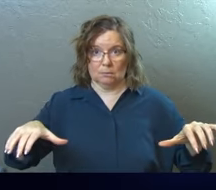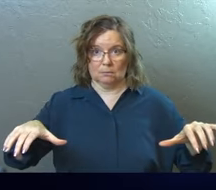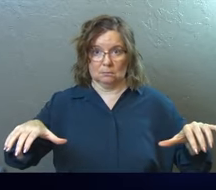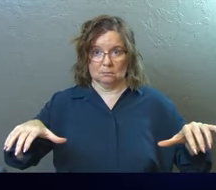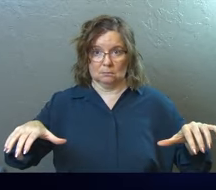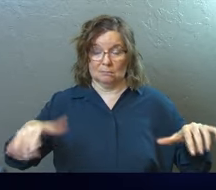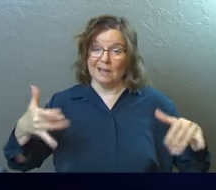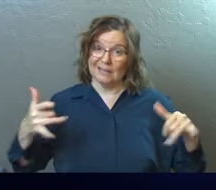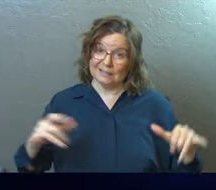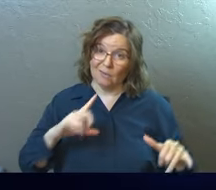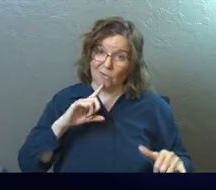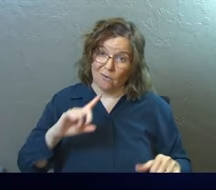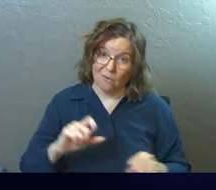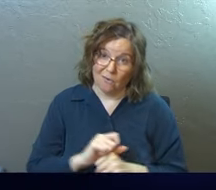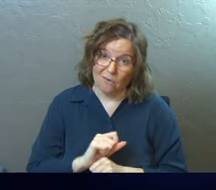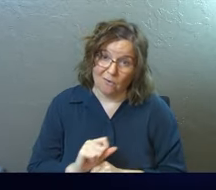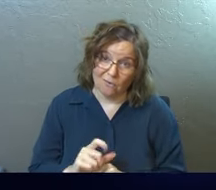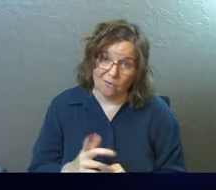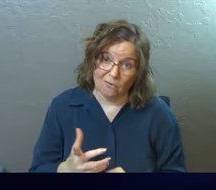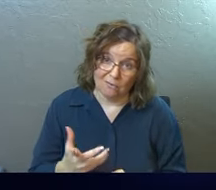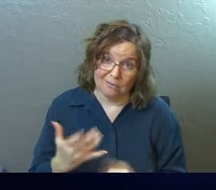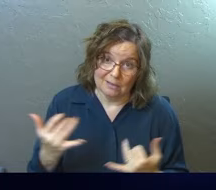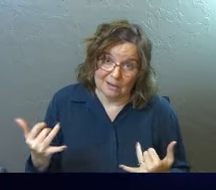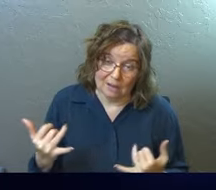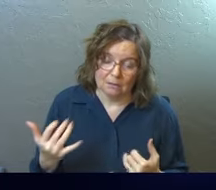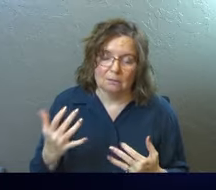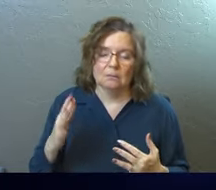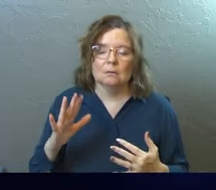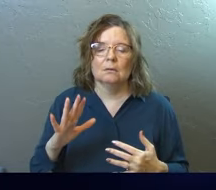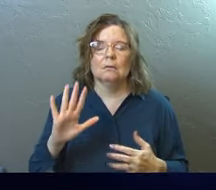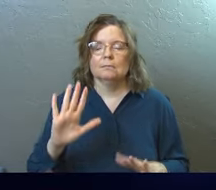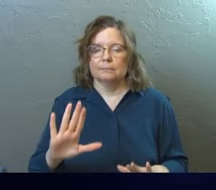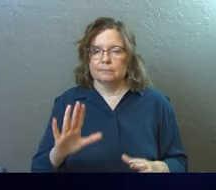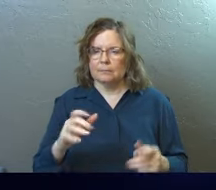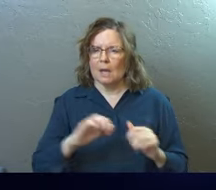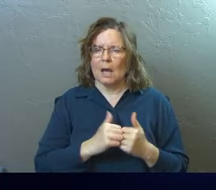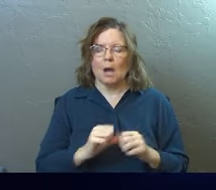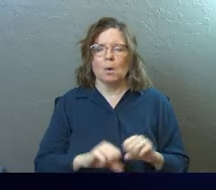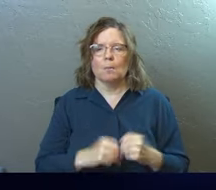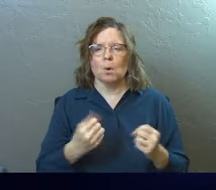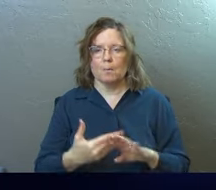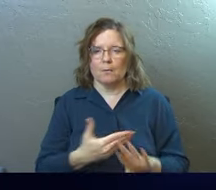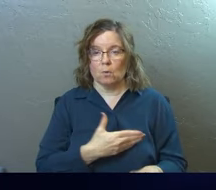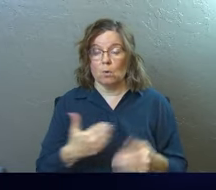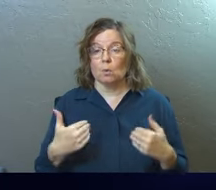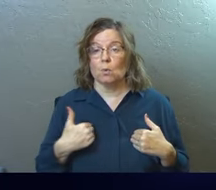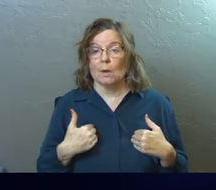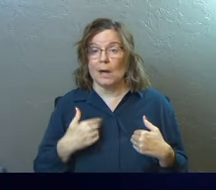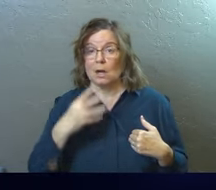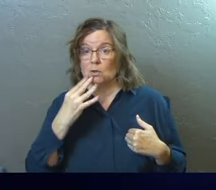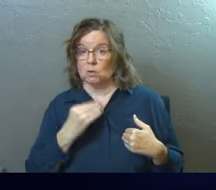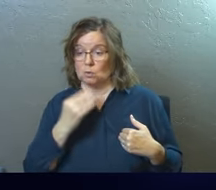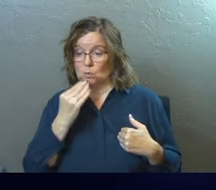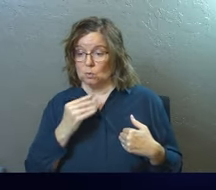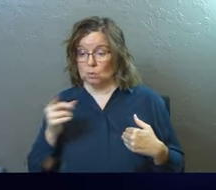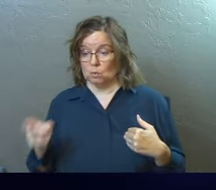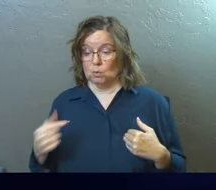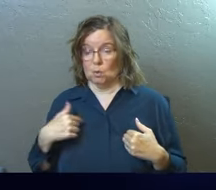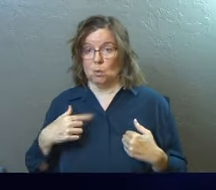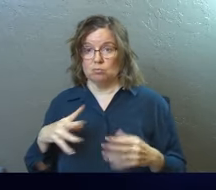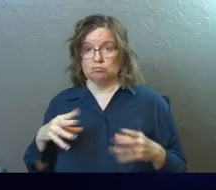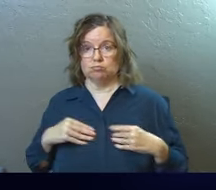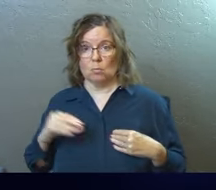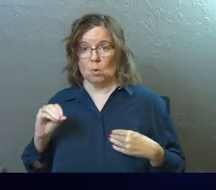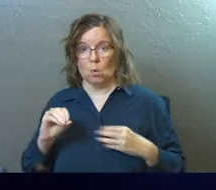times and still are, by the way. So here's how they were broken before. You had Jews who had received the Old